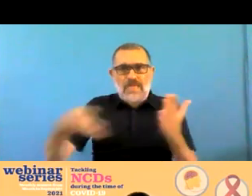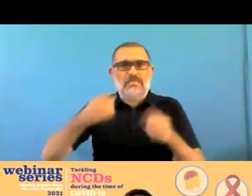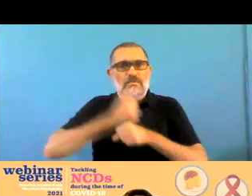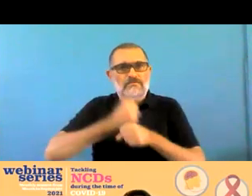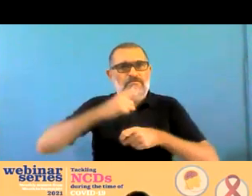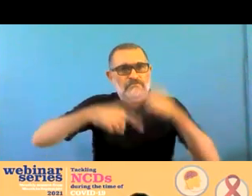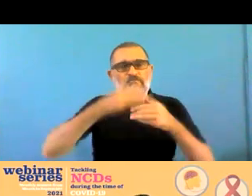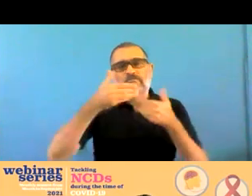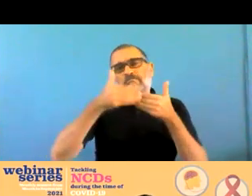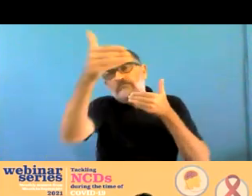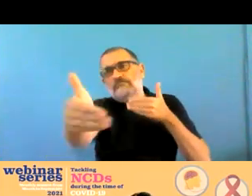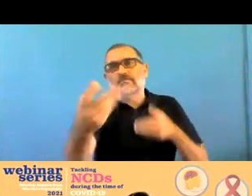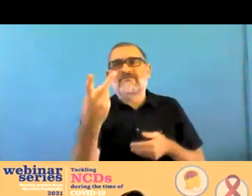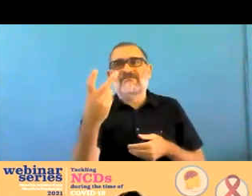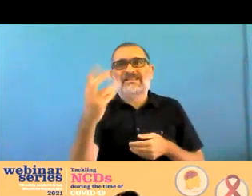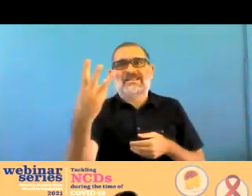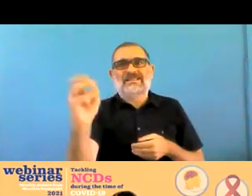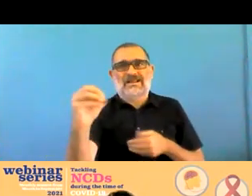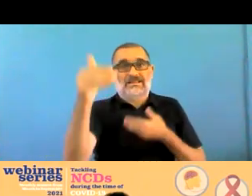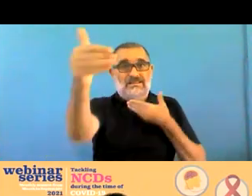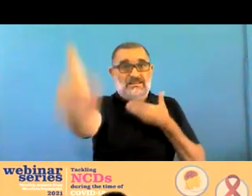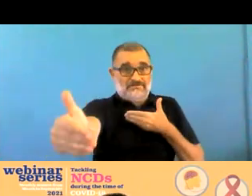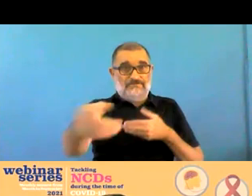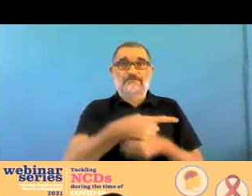where we speak of promoting education